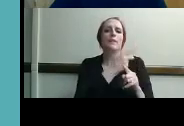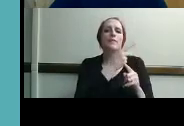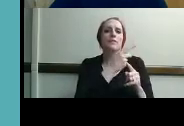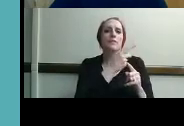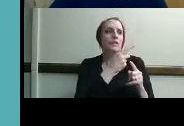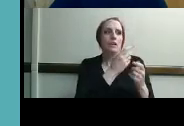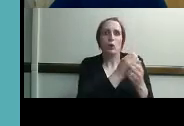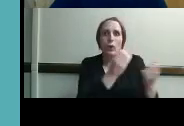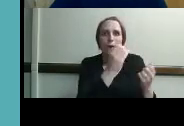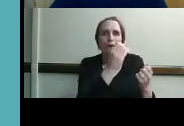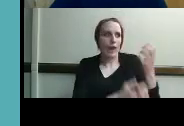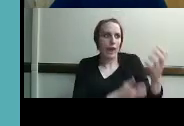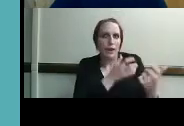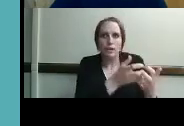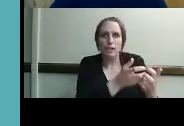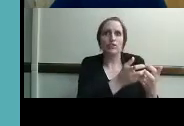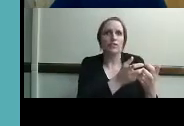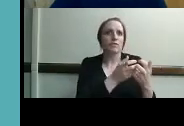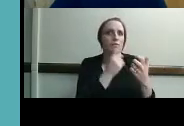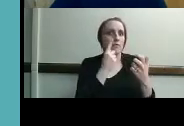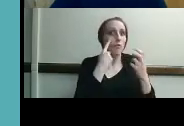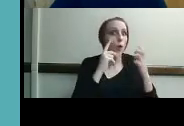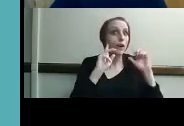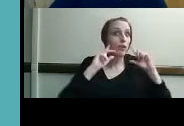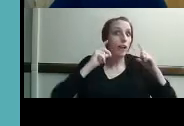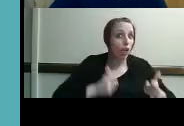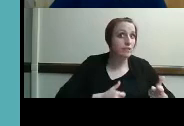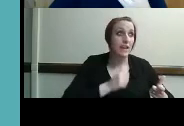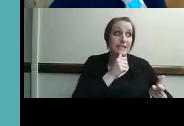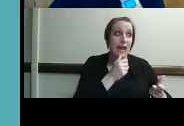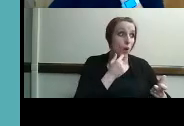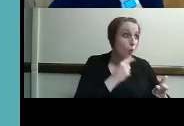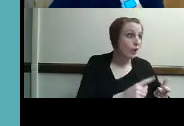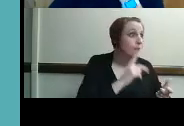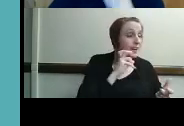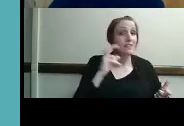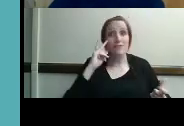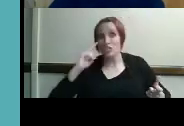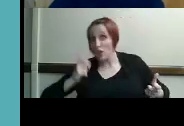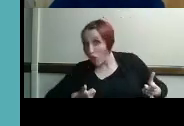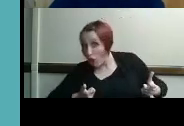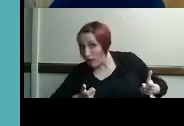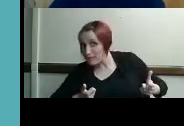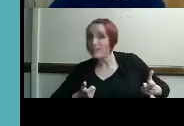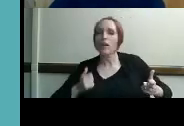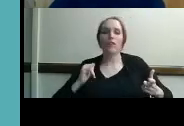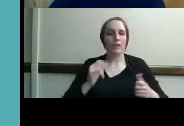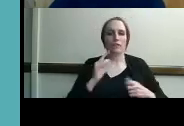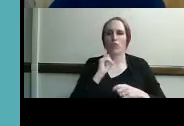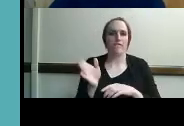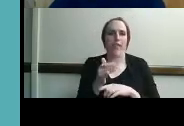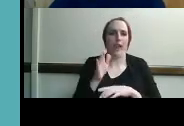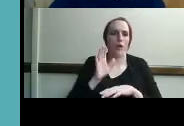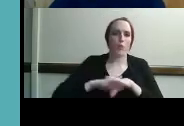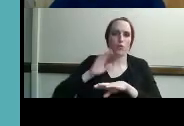not working with an individual because of their hearing that's a red flag that you should be contacting i can connect about that person or